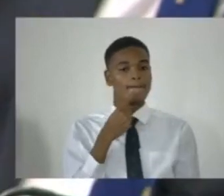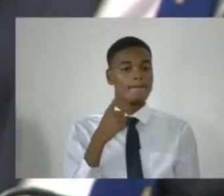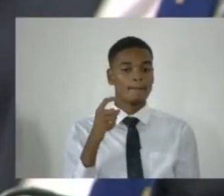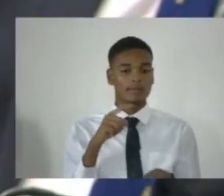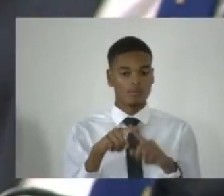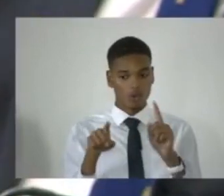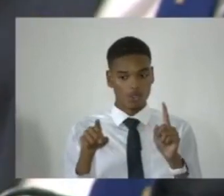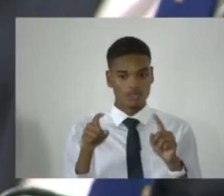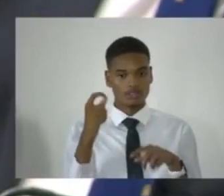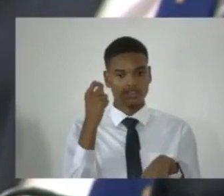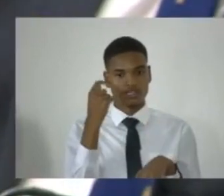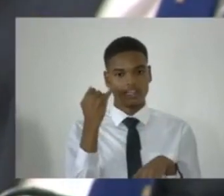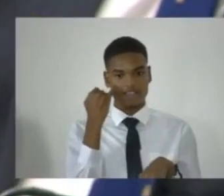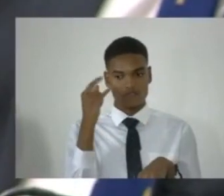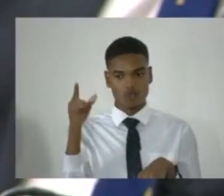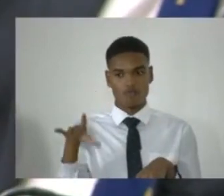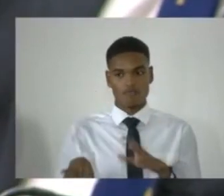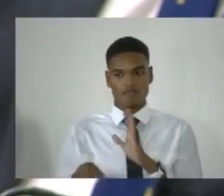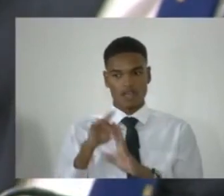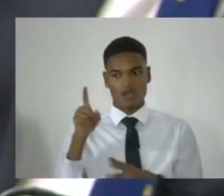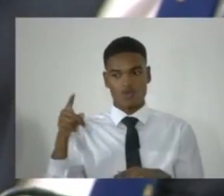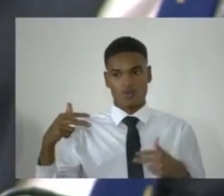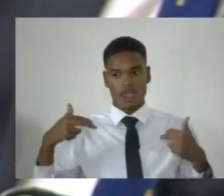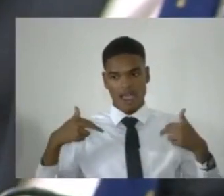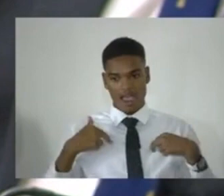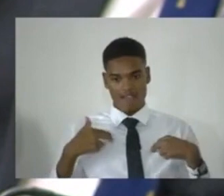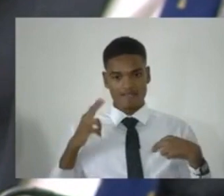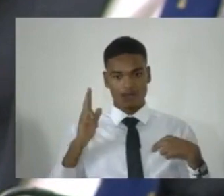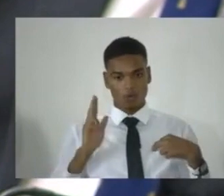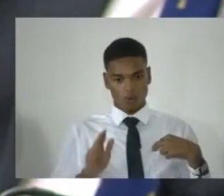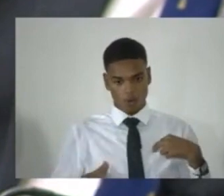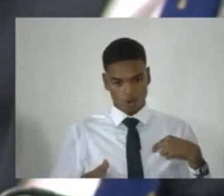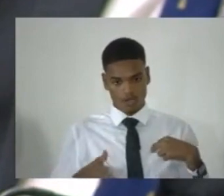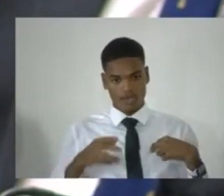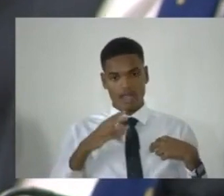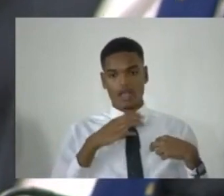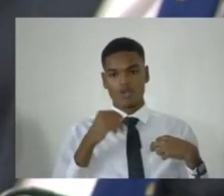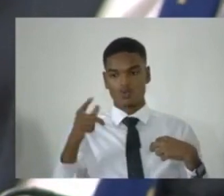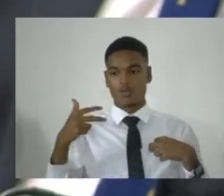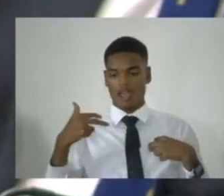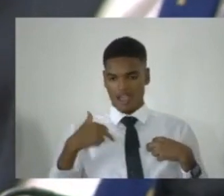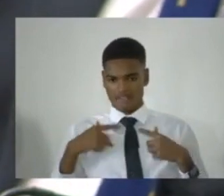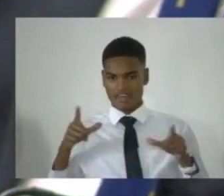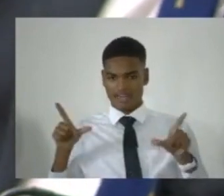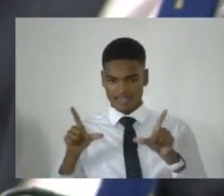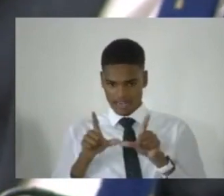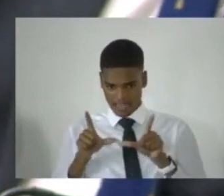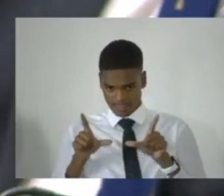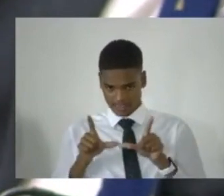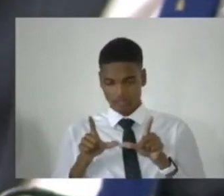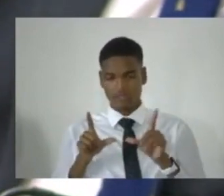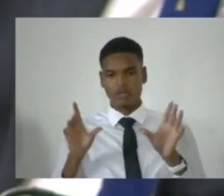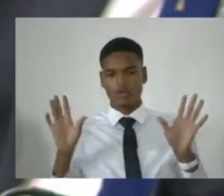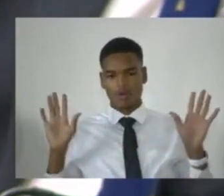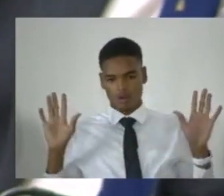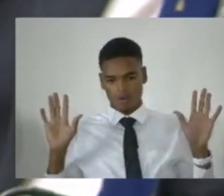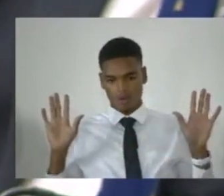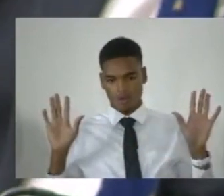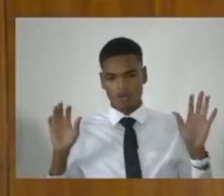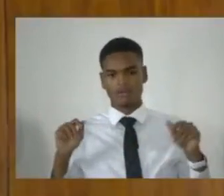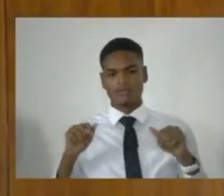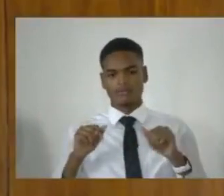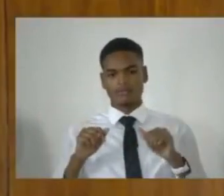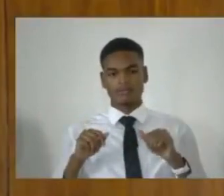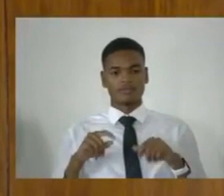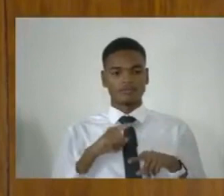found in possession of this gun, and you didn't have a license to hold it. It is an offence. So